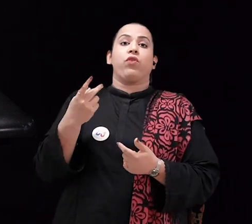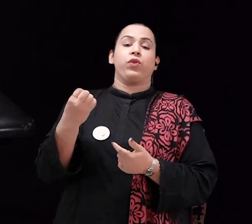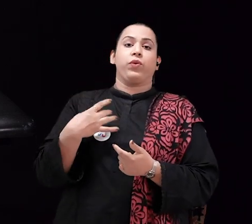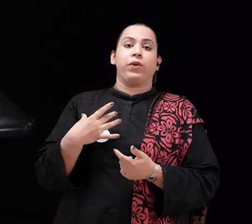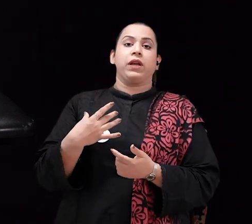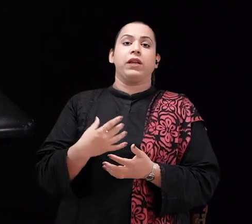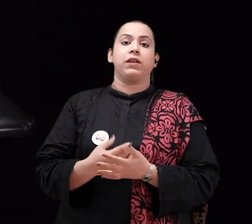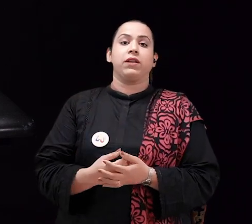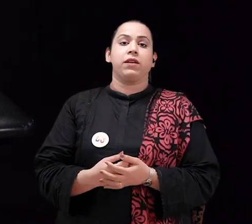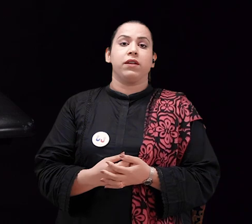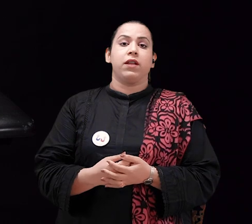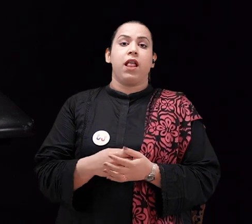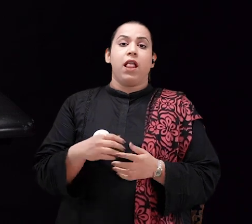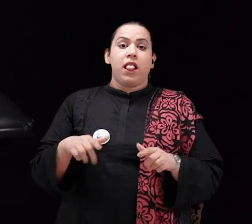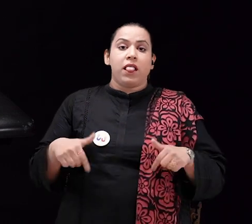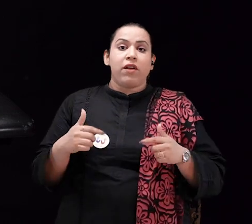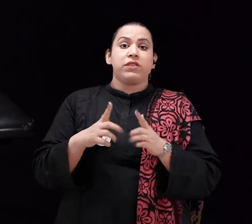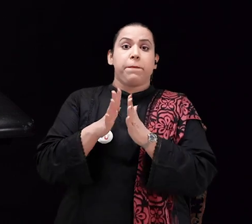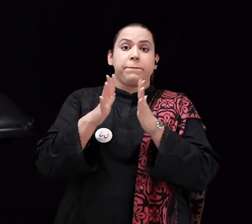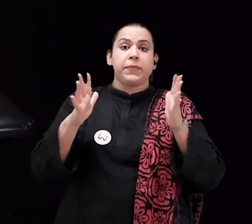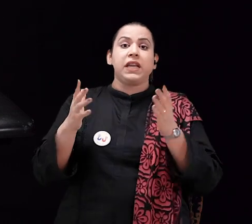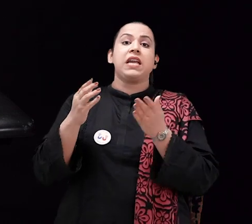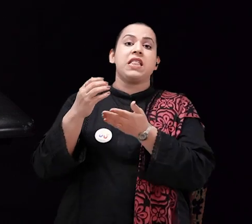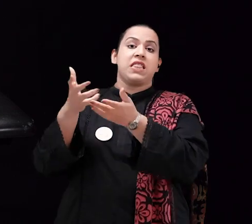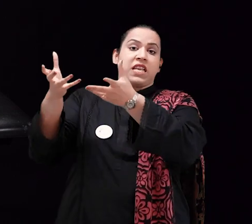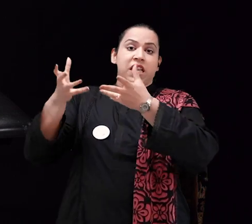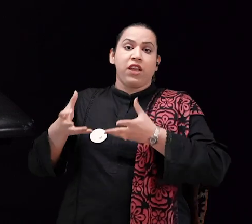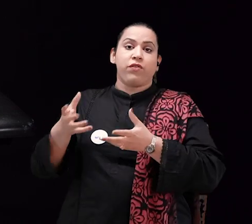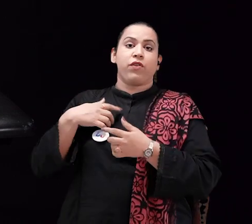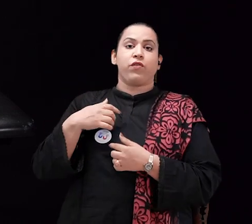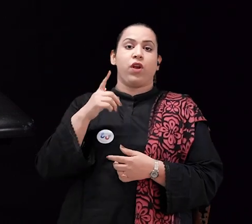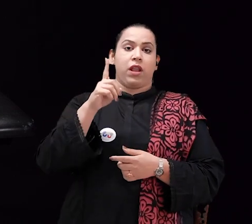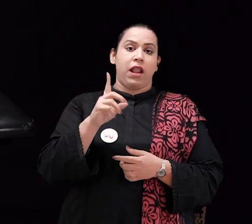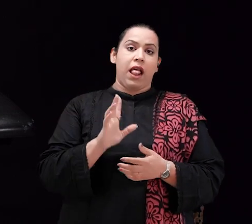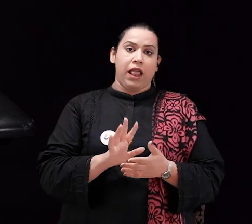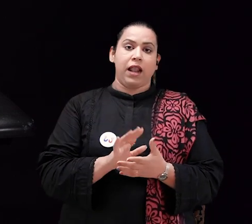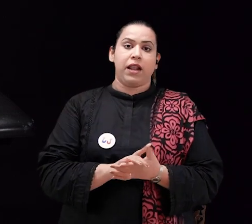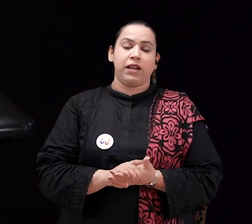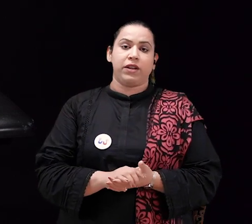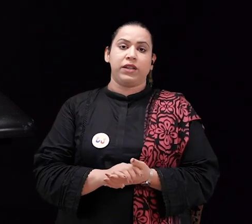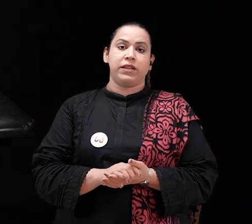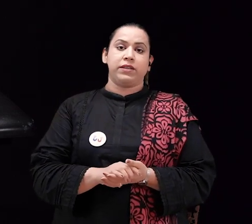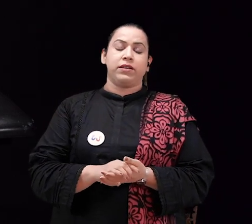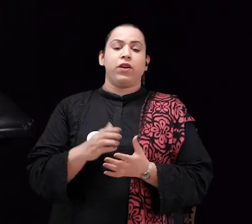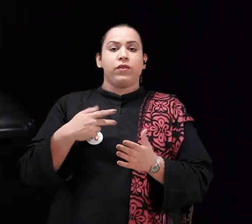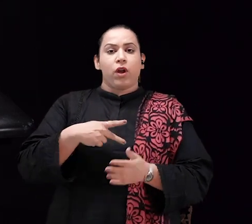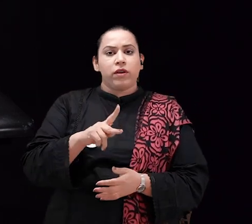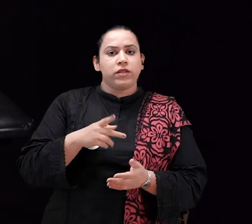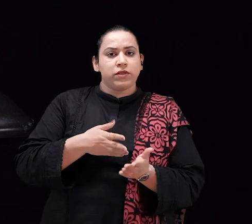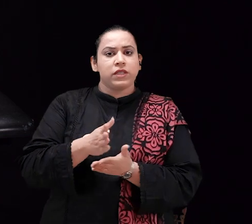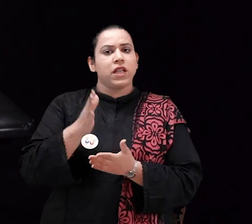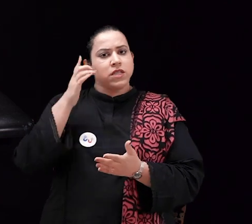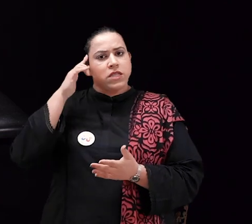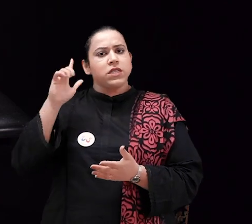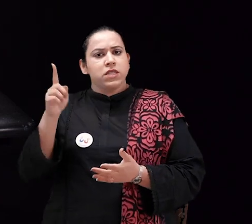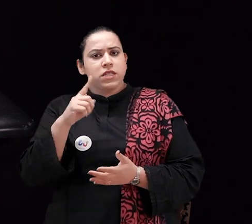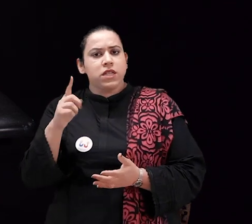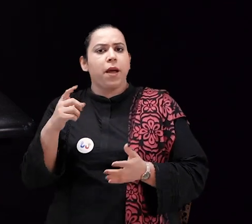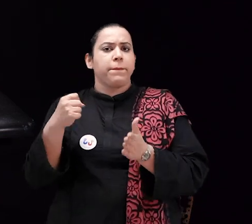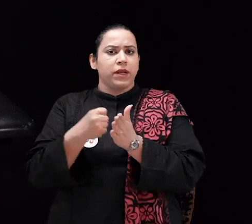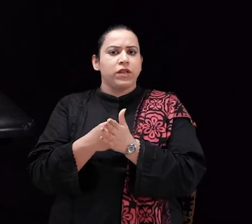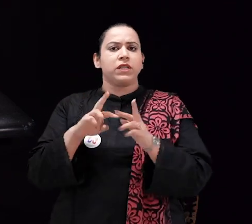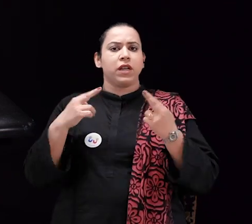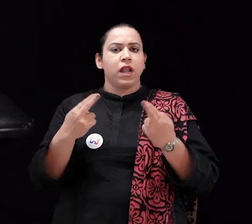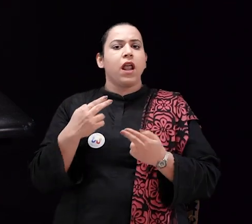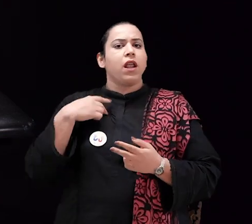life is the biggest gift that can be bestowed on you. But when you're going through some trauma, you